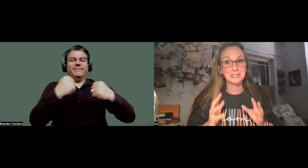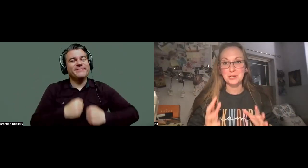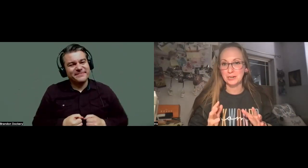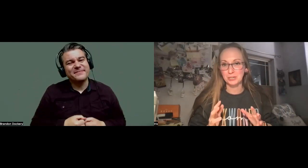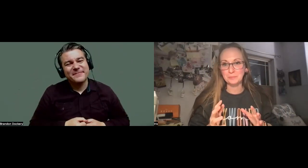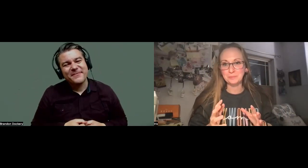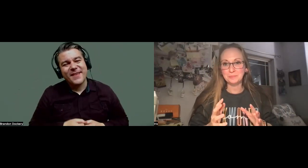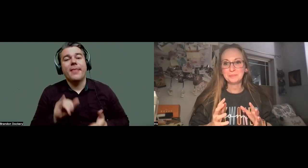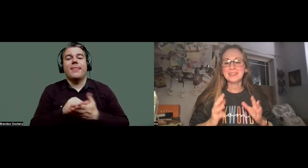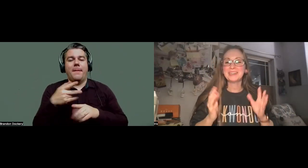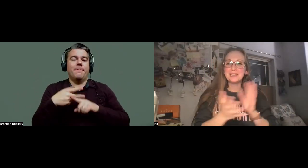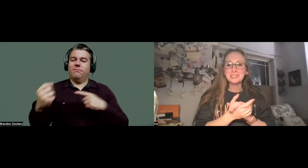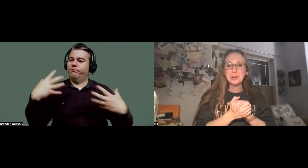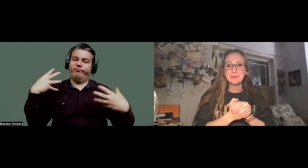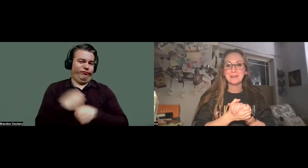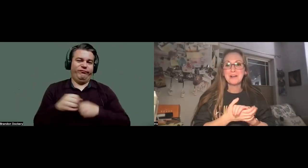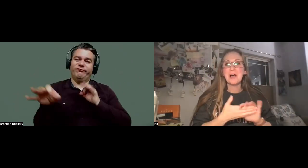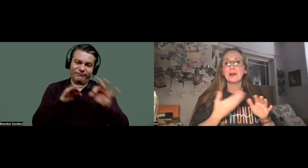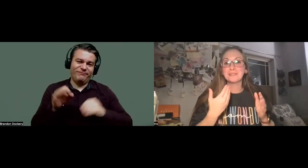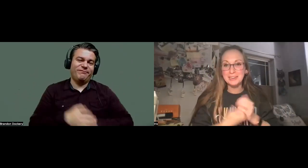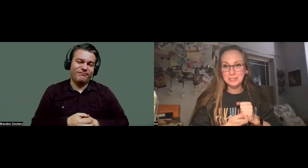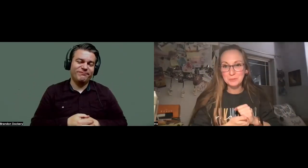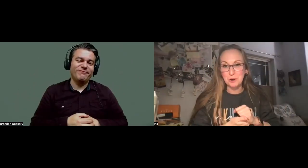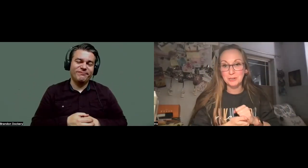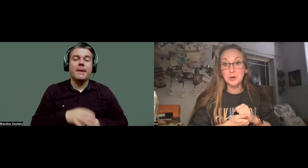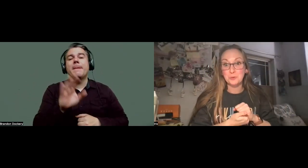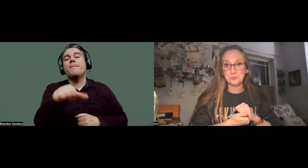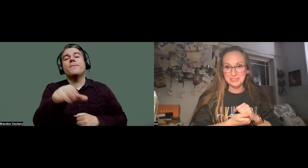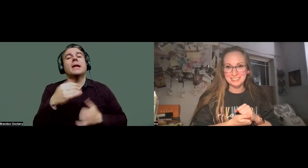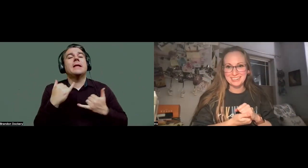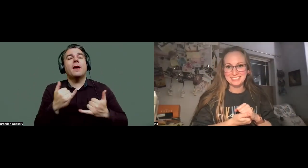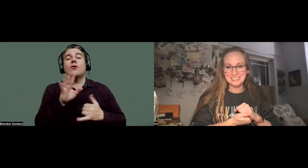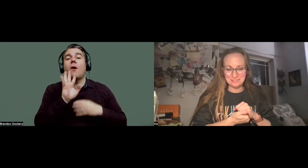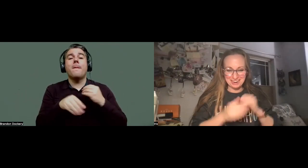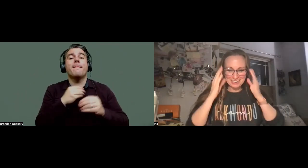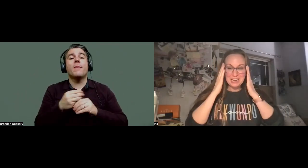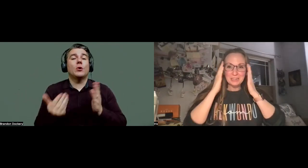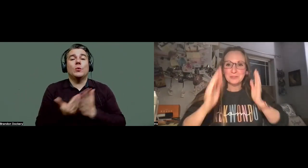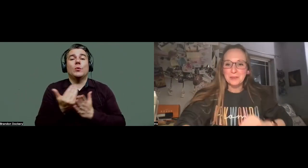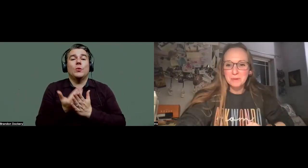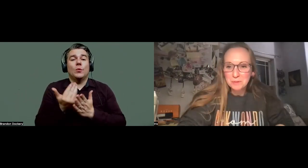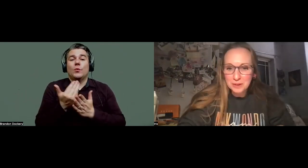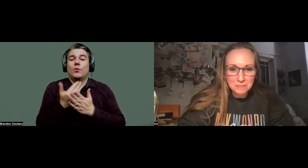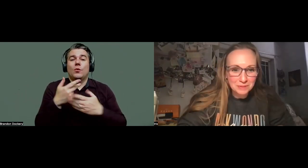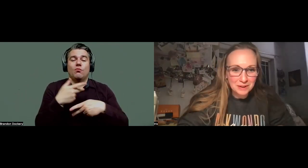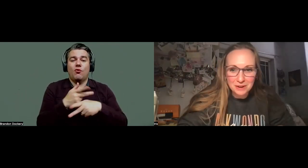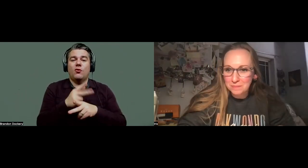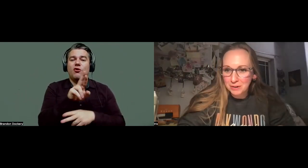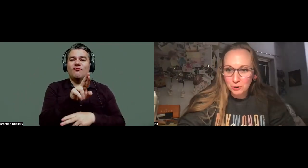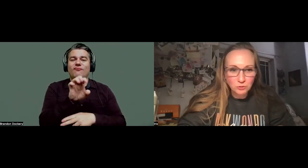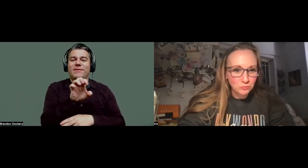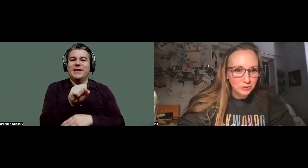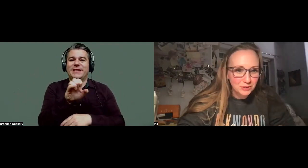plexus is in a nutshell. Now let's talk about our latest product reset. Okay. So let me pull up